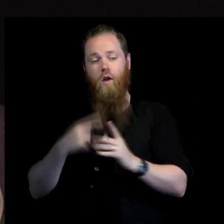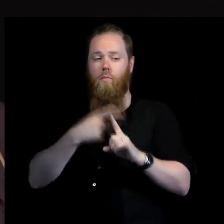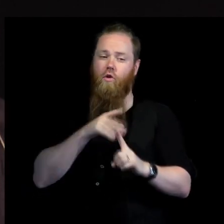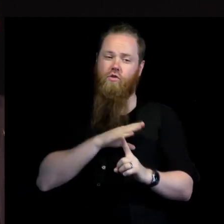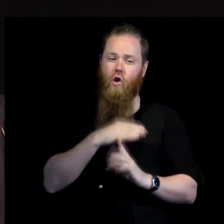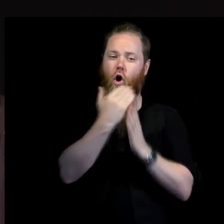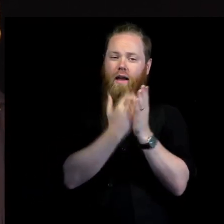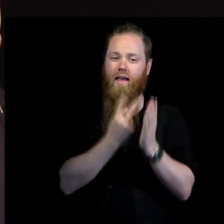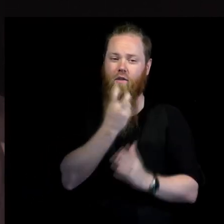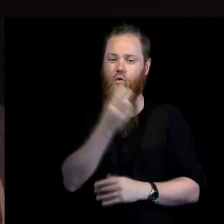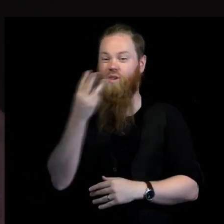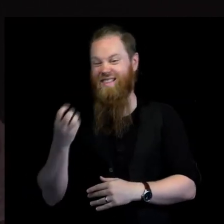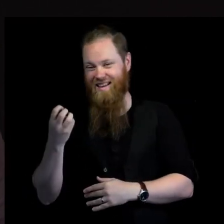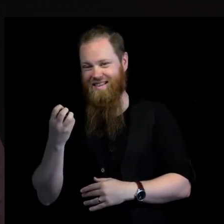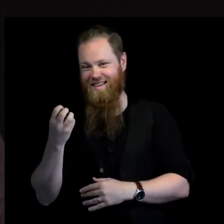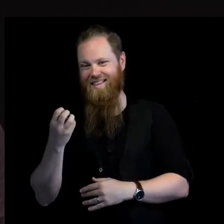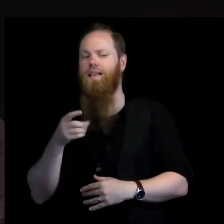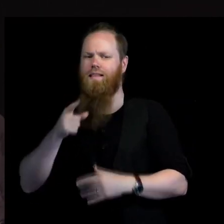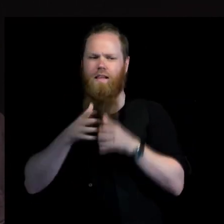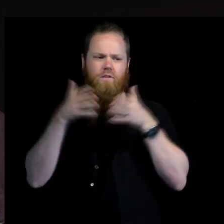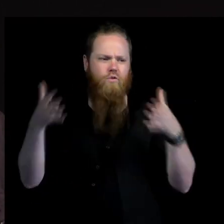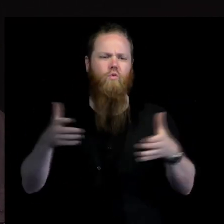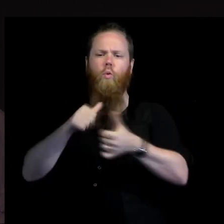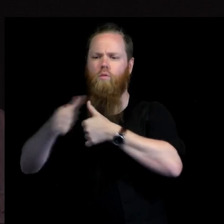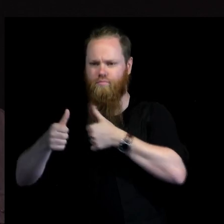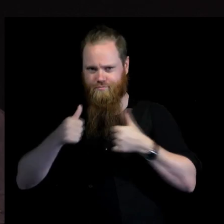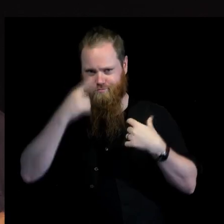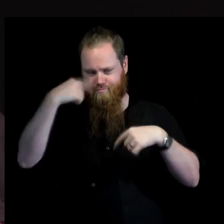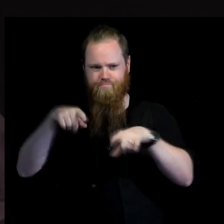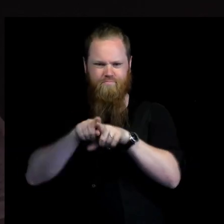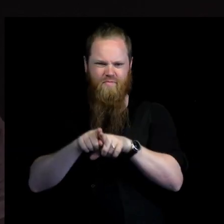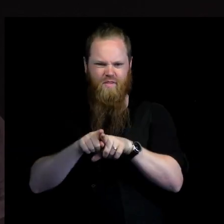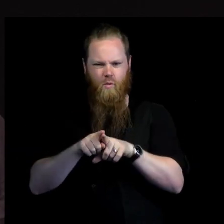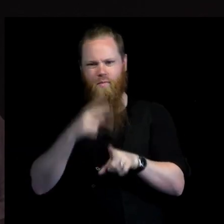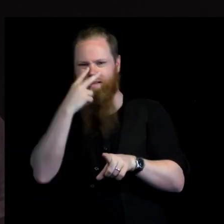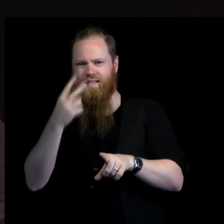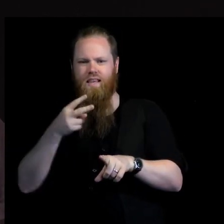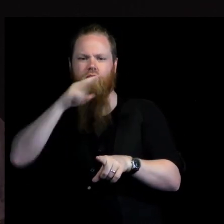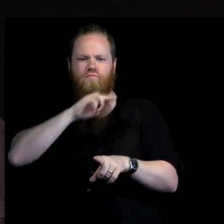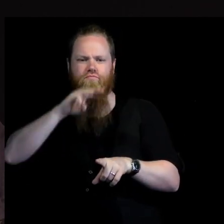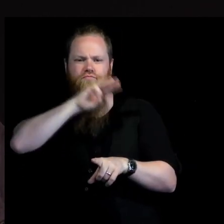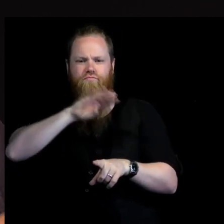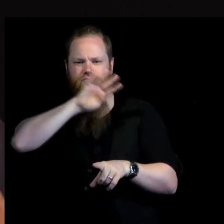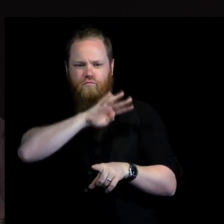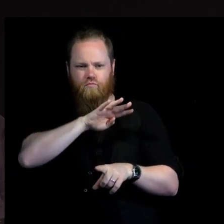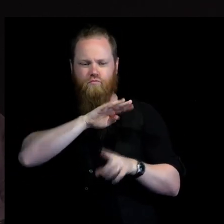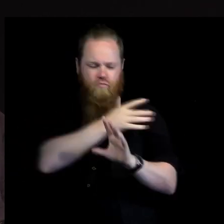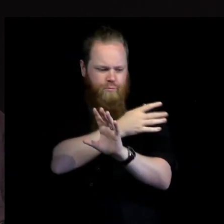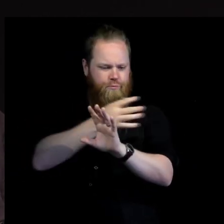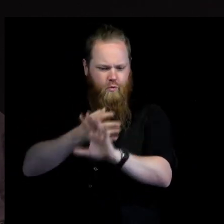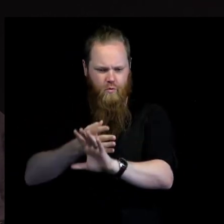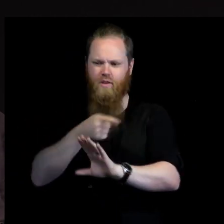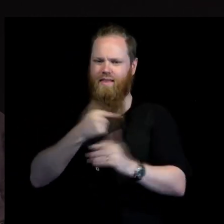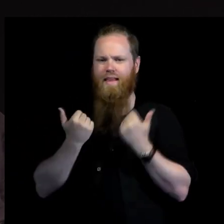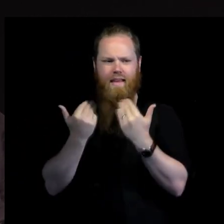and other big agreements over the last three, four years that actually provides a lot of